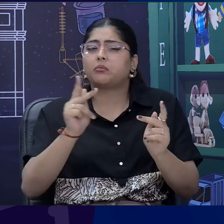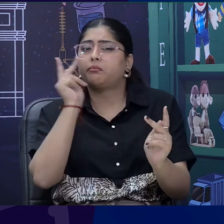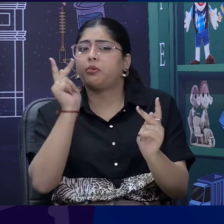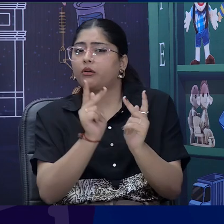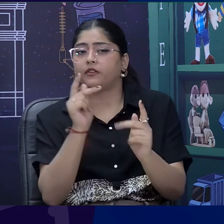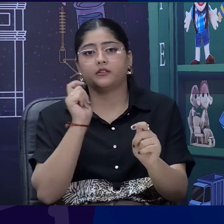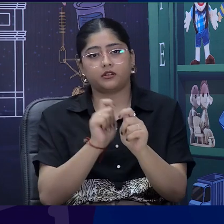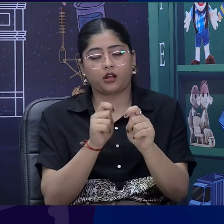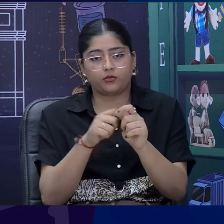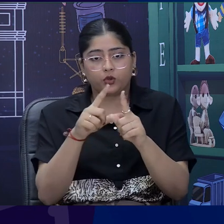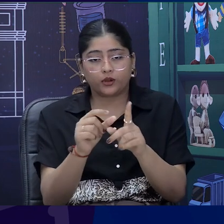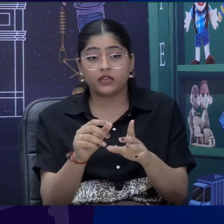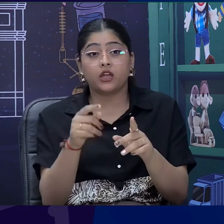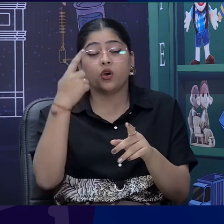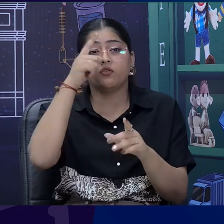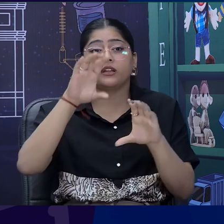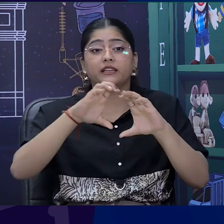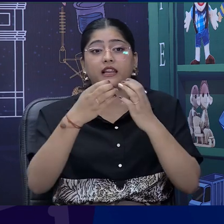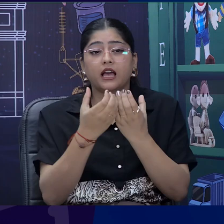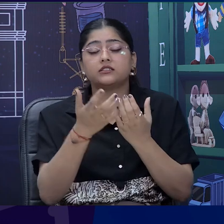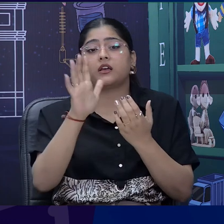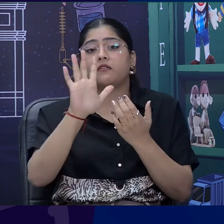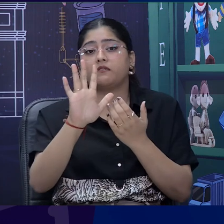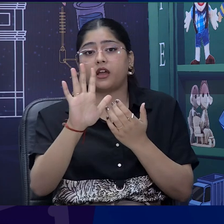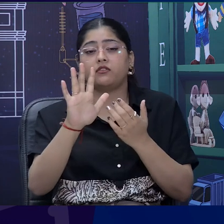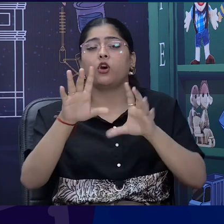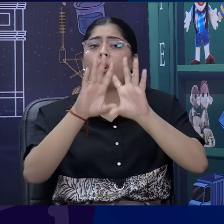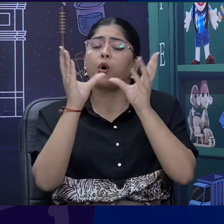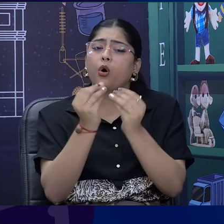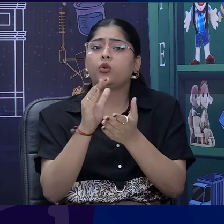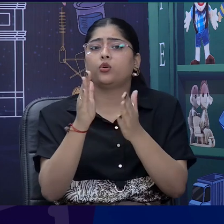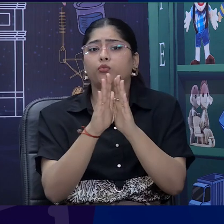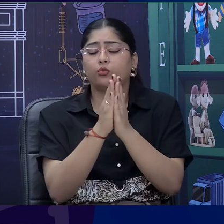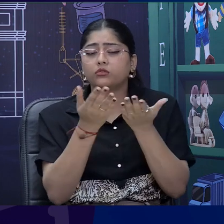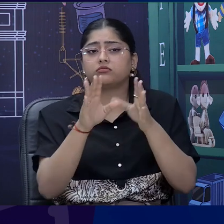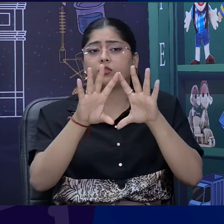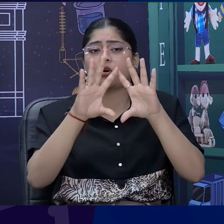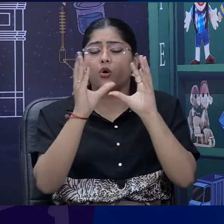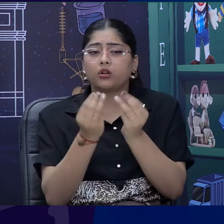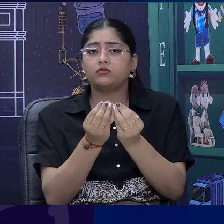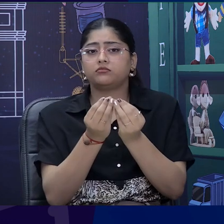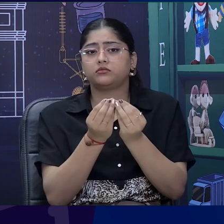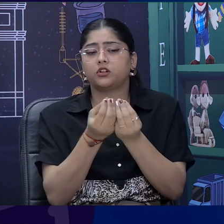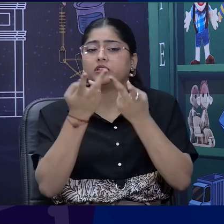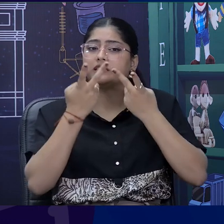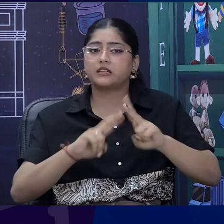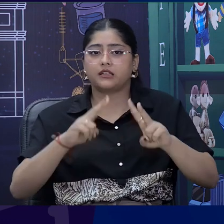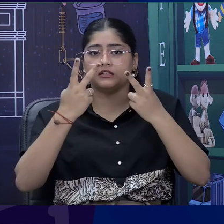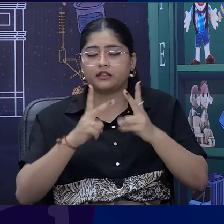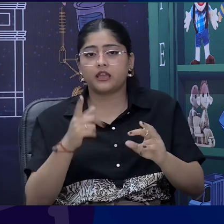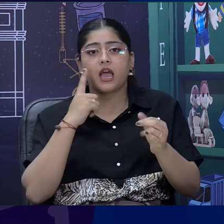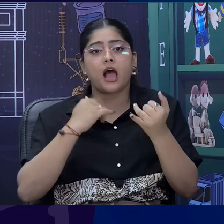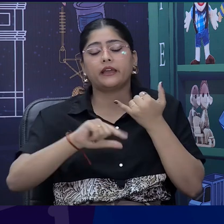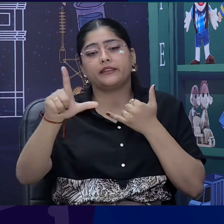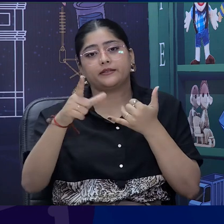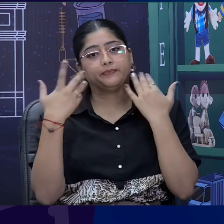Hmm. They have translated into a sign language mode. Hmm. So, let me take you to the sign language